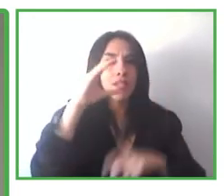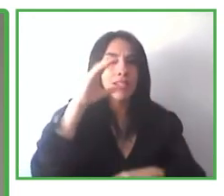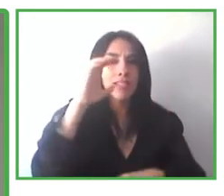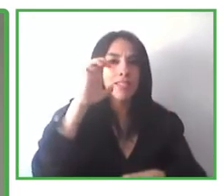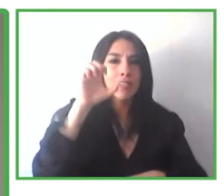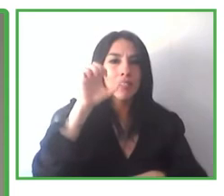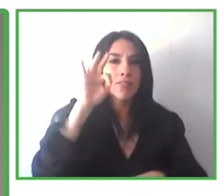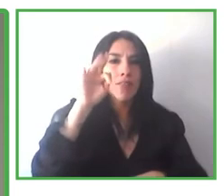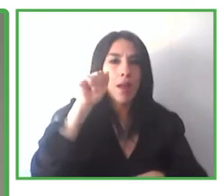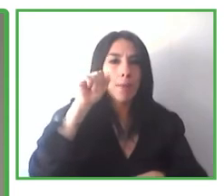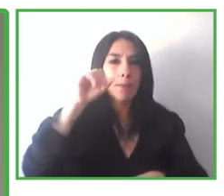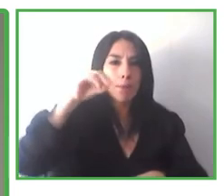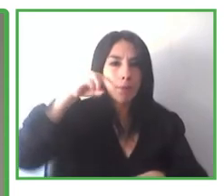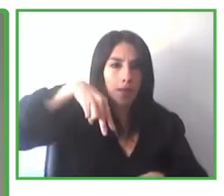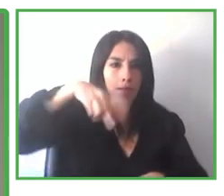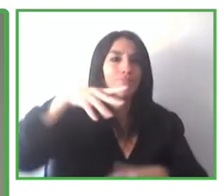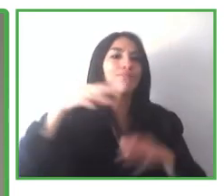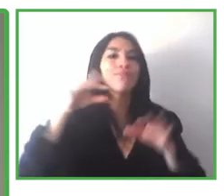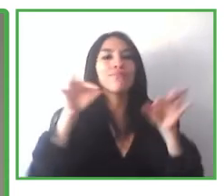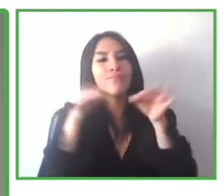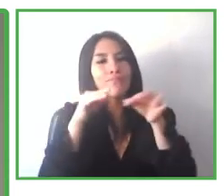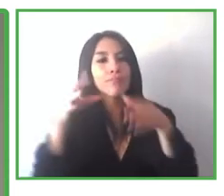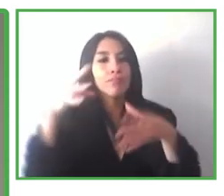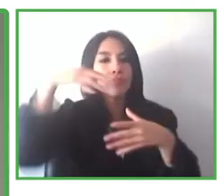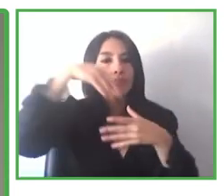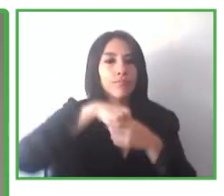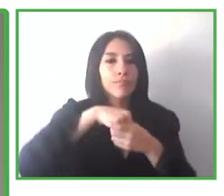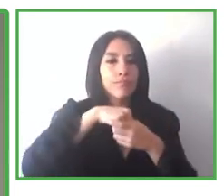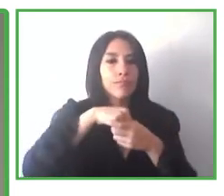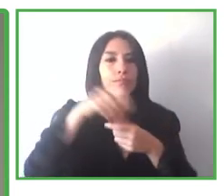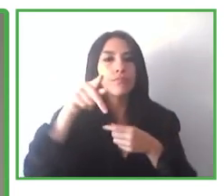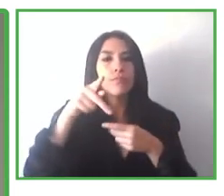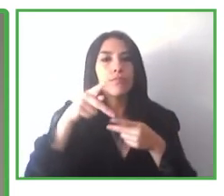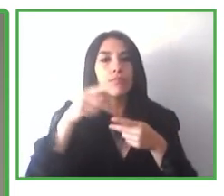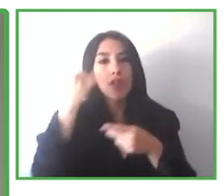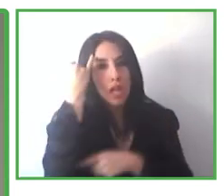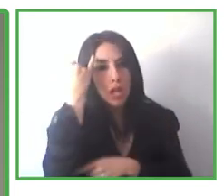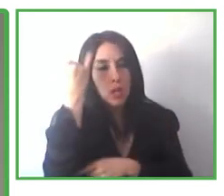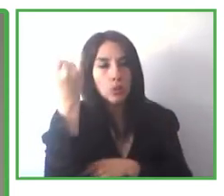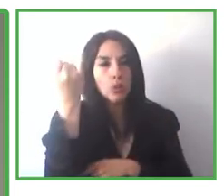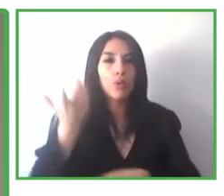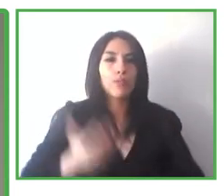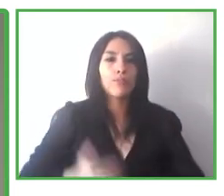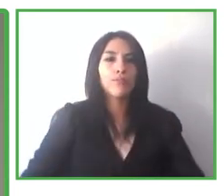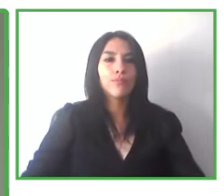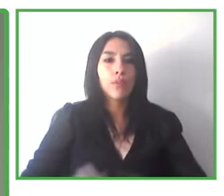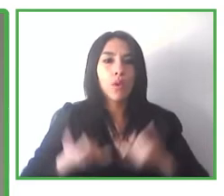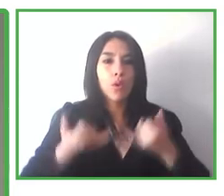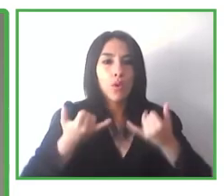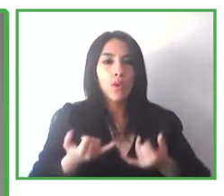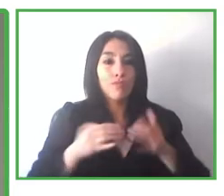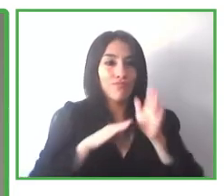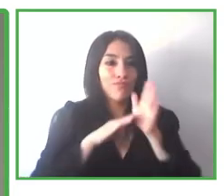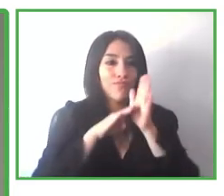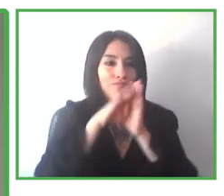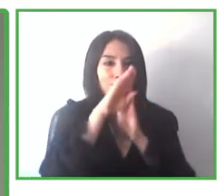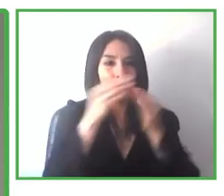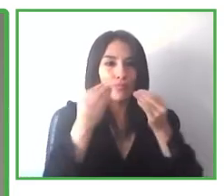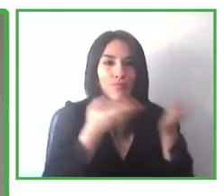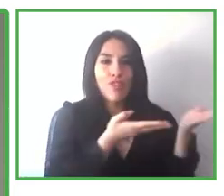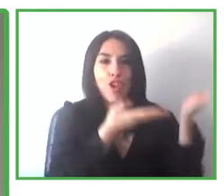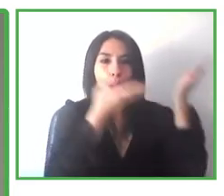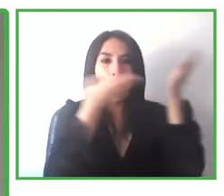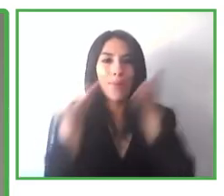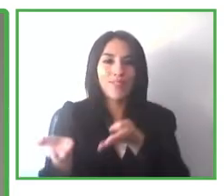the smart households and the technologies that they are developing. Jaisiel, welcome. The floor is yours.